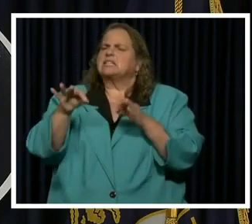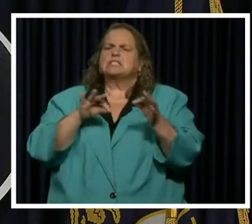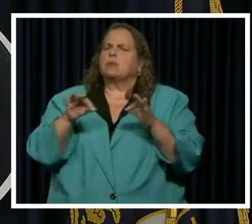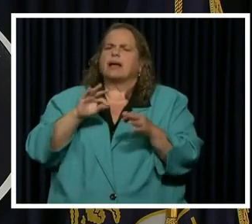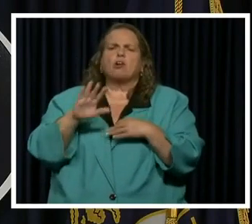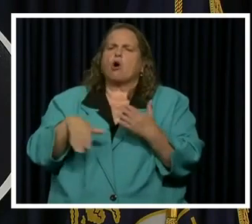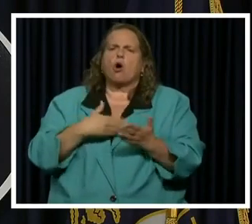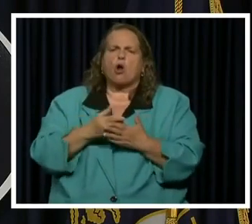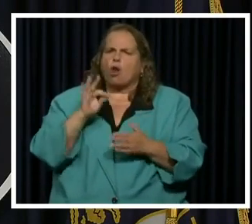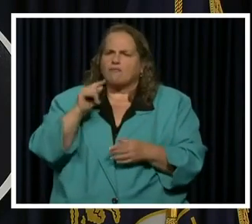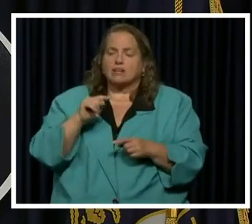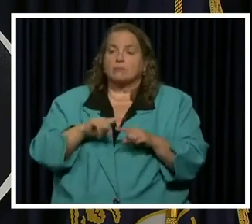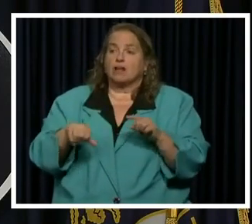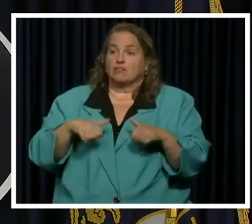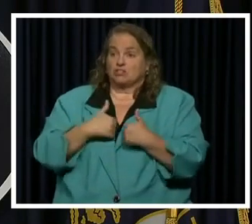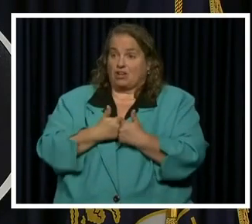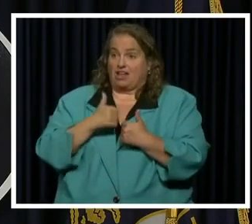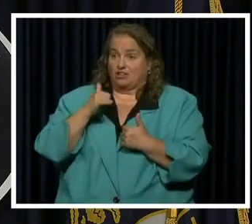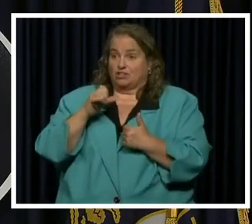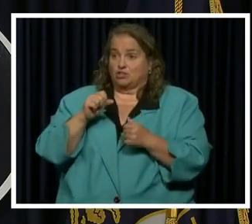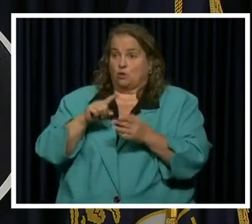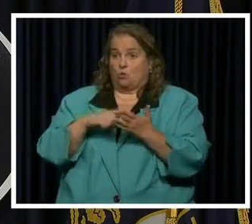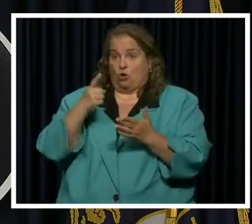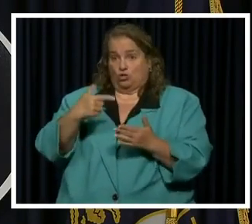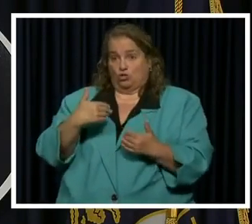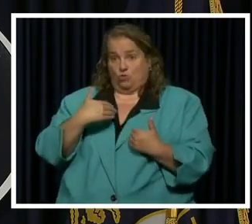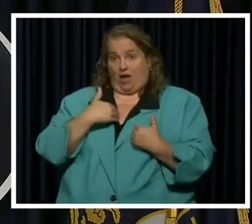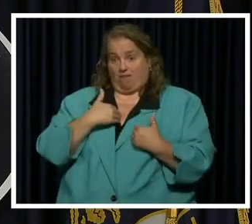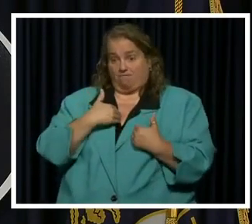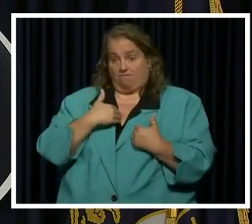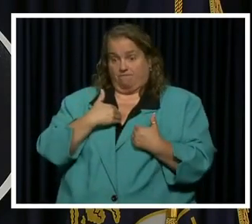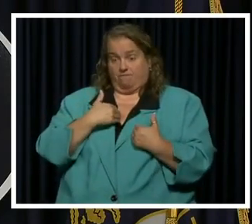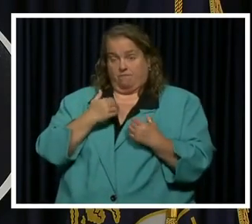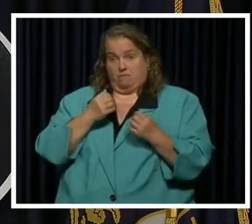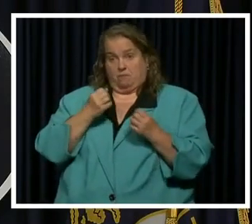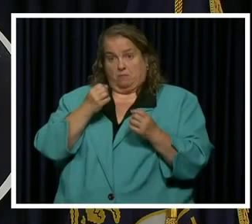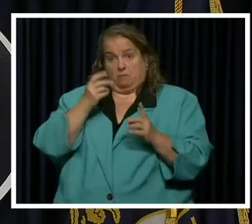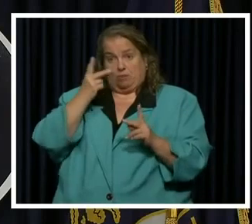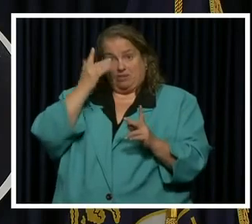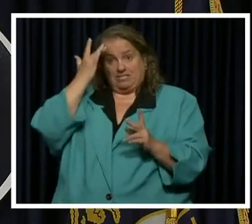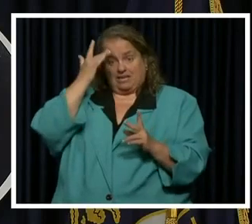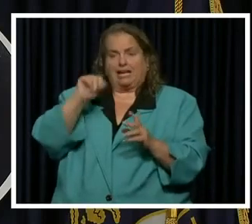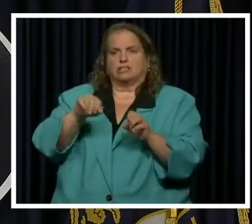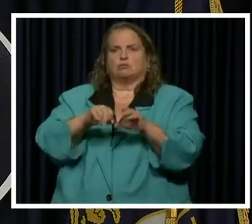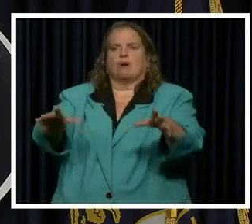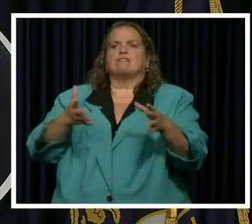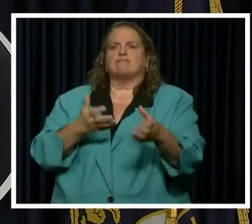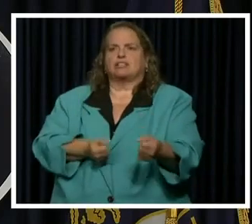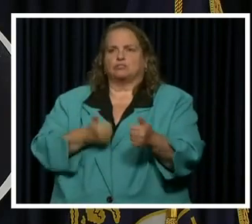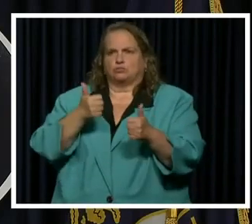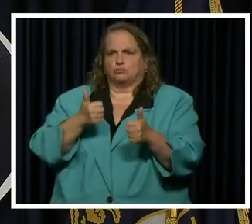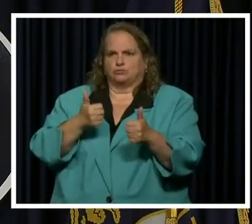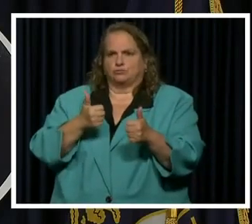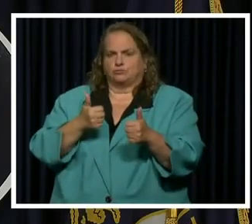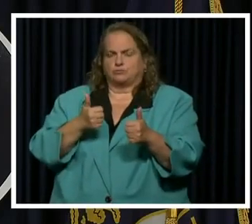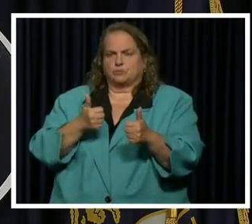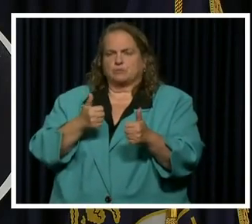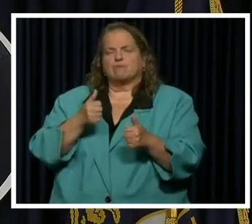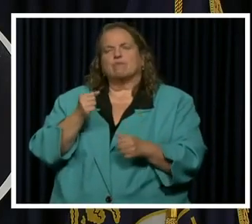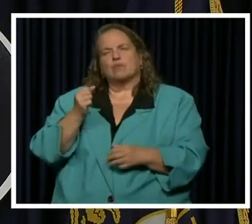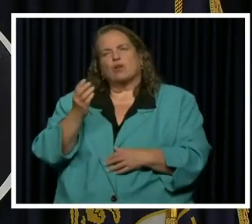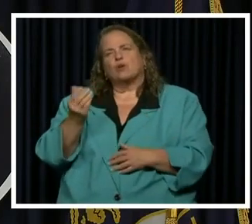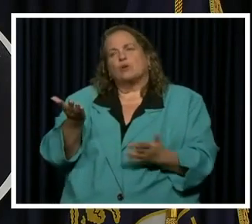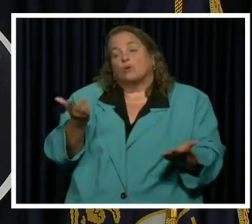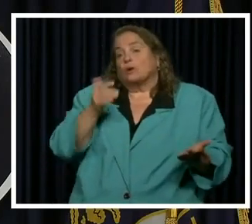But but the challenge is once you have a decent amount, right, it can spread that much that much faster. So we're gonna